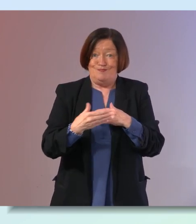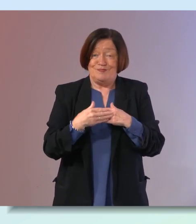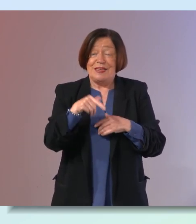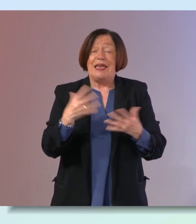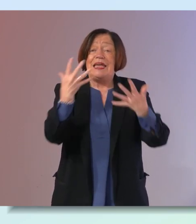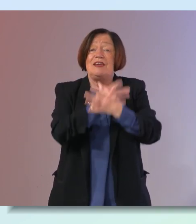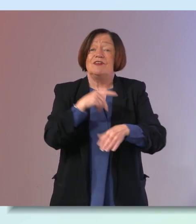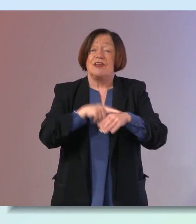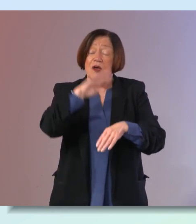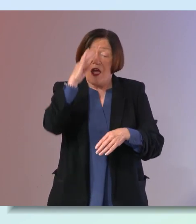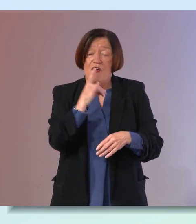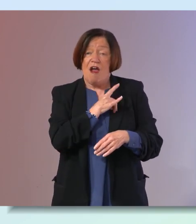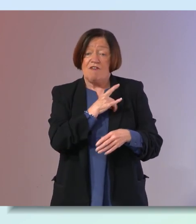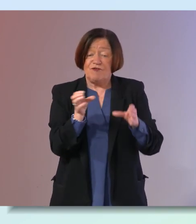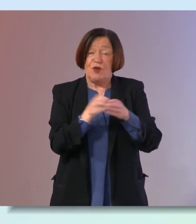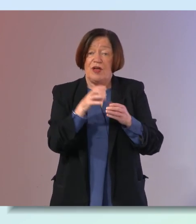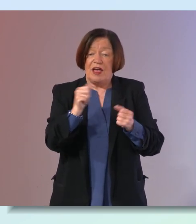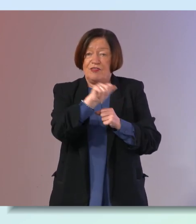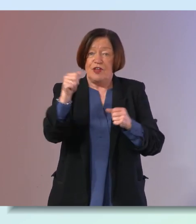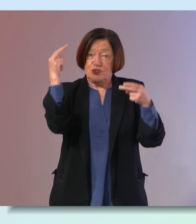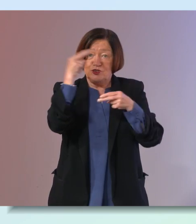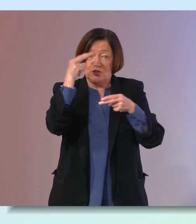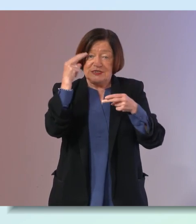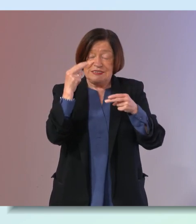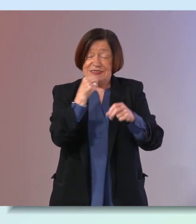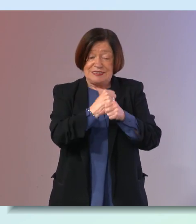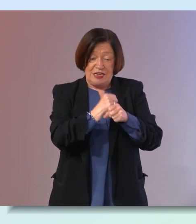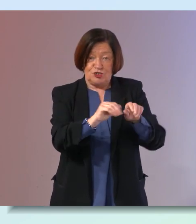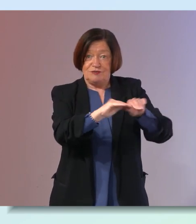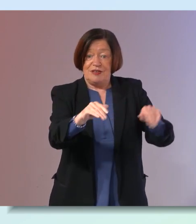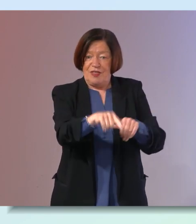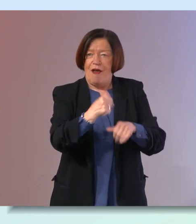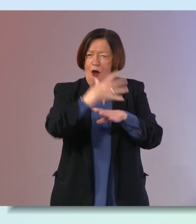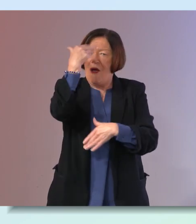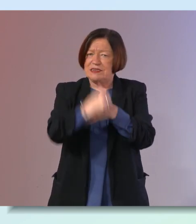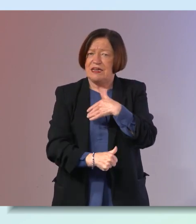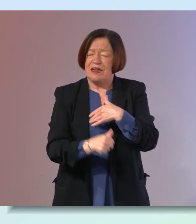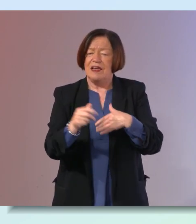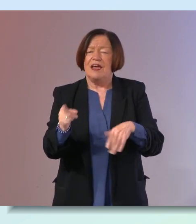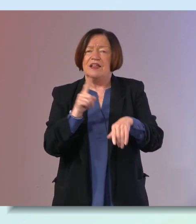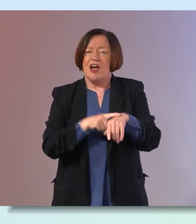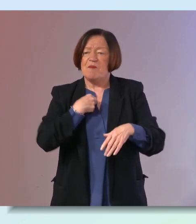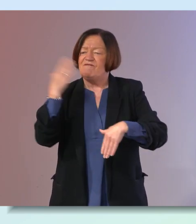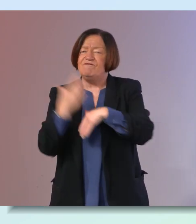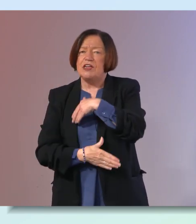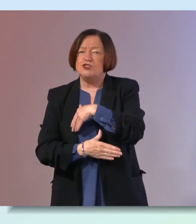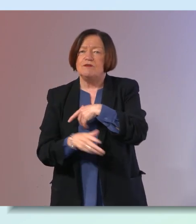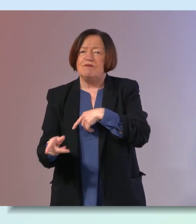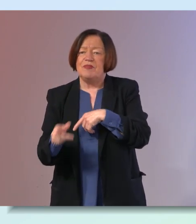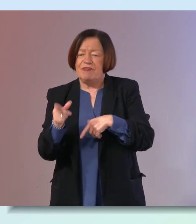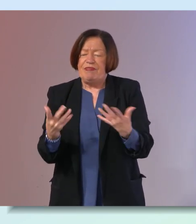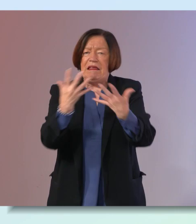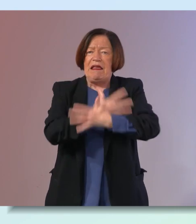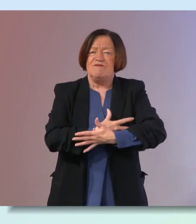evening time the irish heart foundation had their nurses station there all day and by the time i'd finished um that